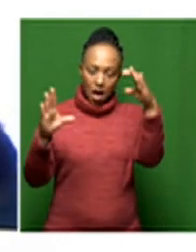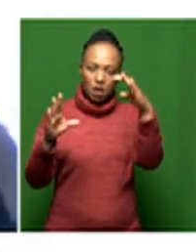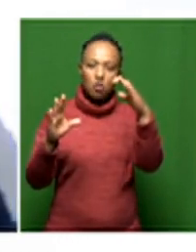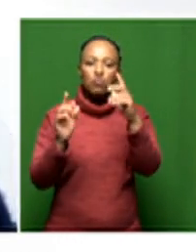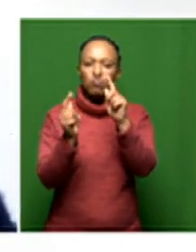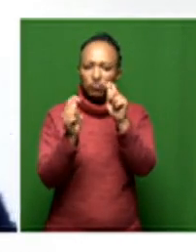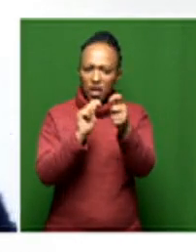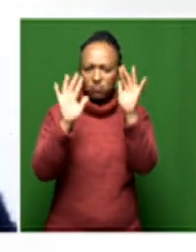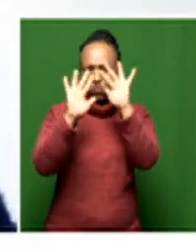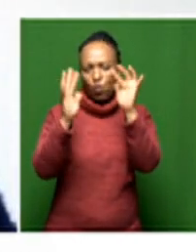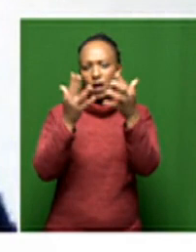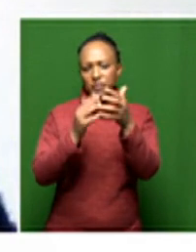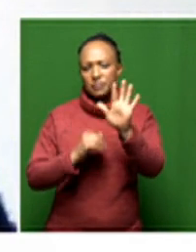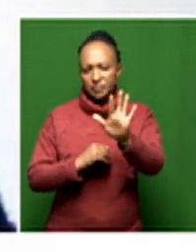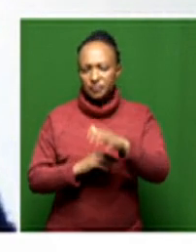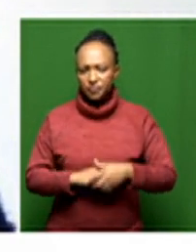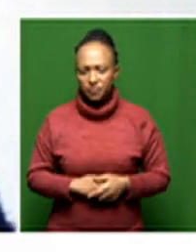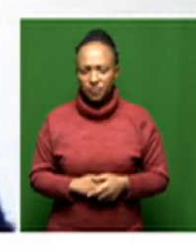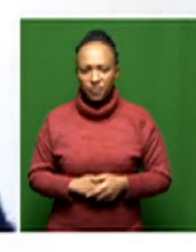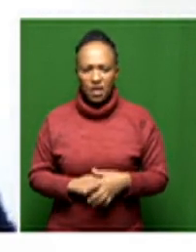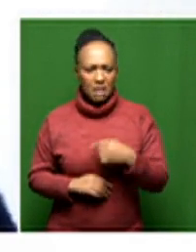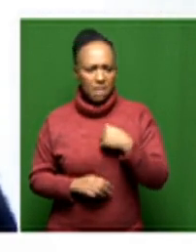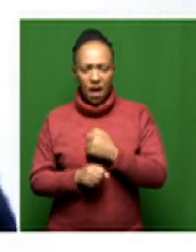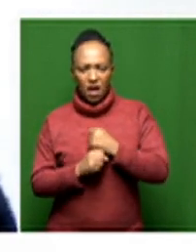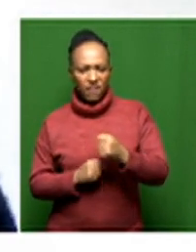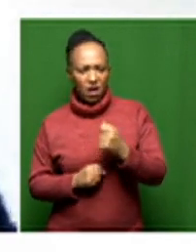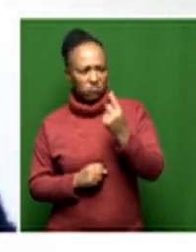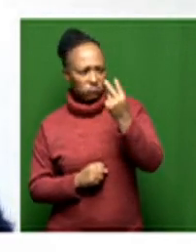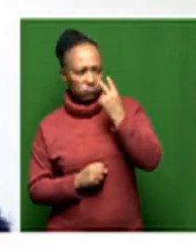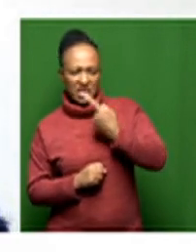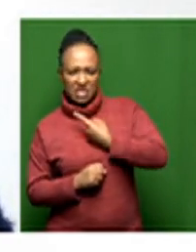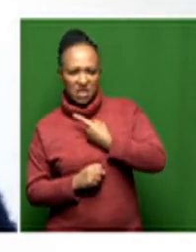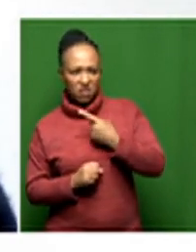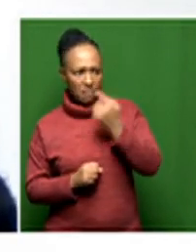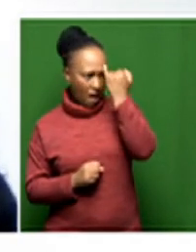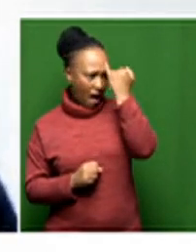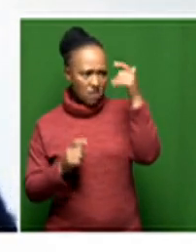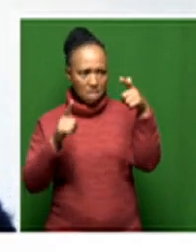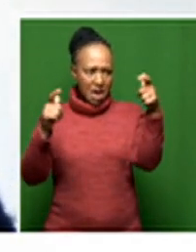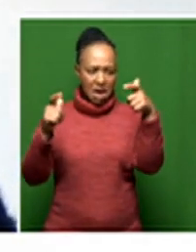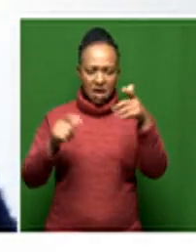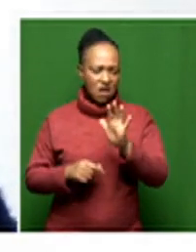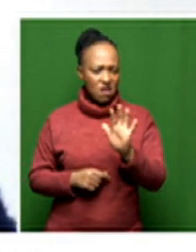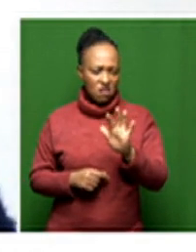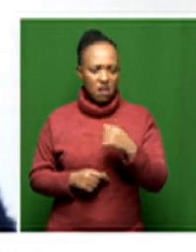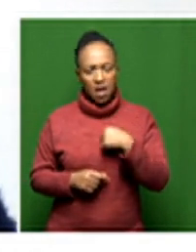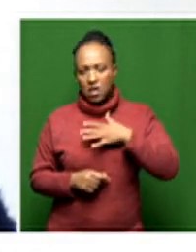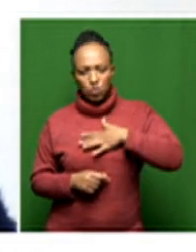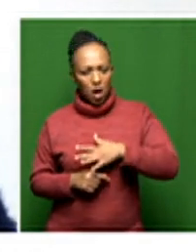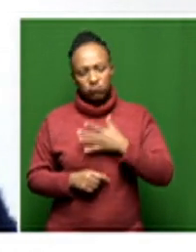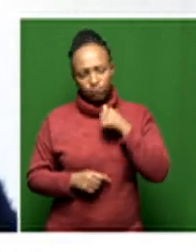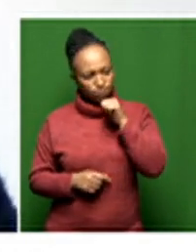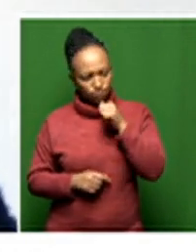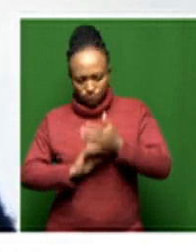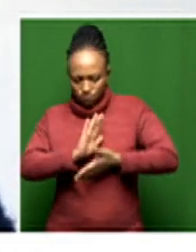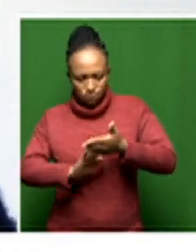world um and i never really considered myself to be a person with big ideas i just wanted to do what i